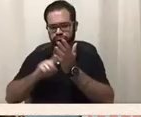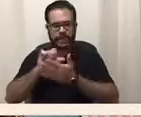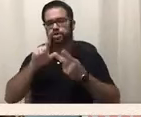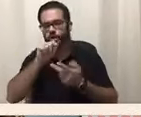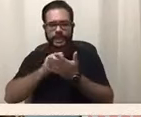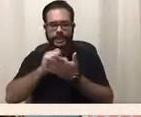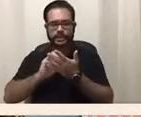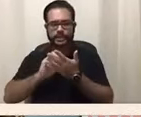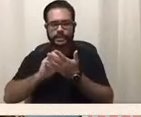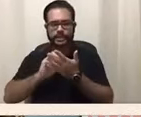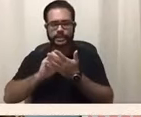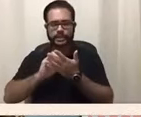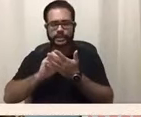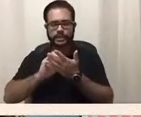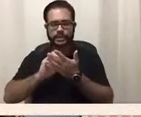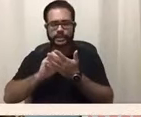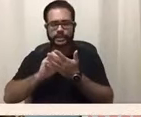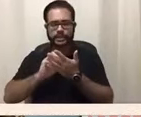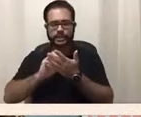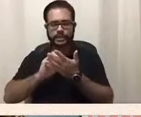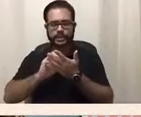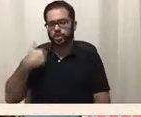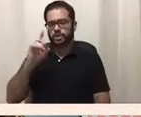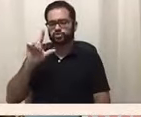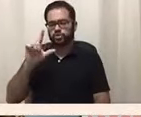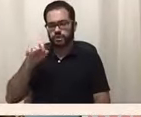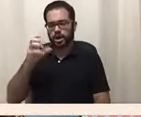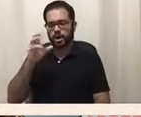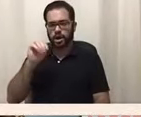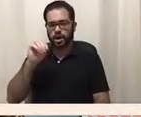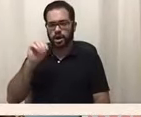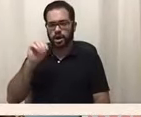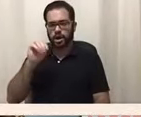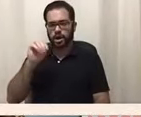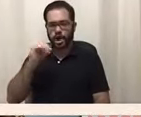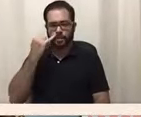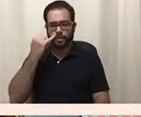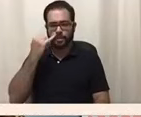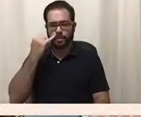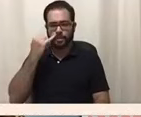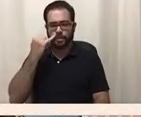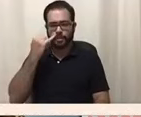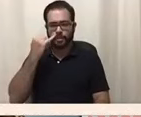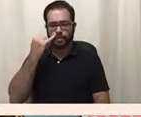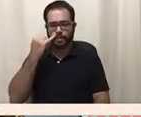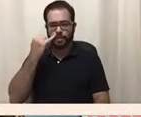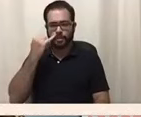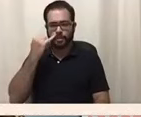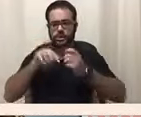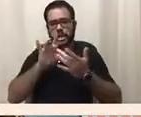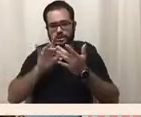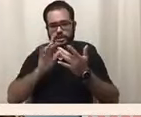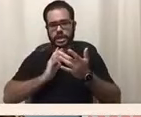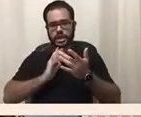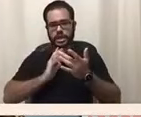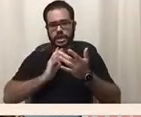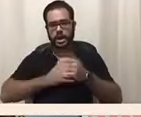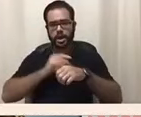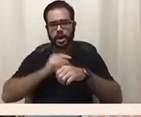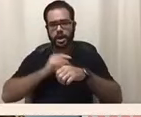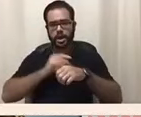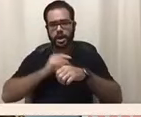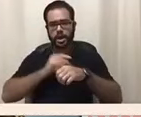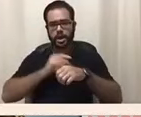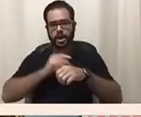further questions, you can contact our youth advisor who works in the Family Cafe office. We hope you've enjoyed this